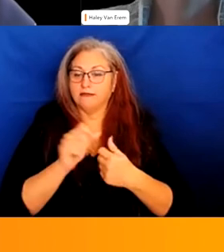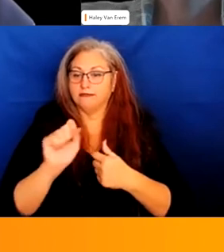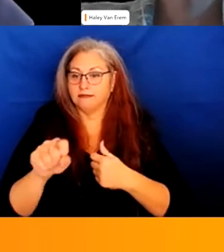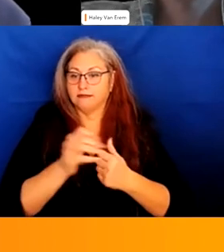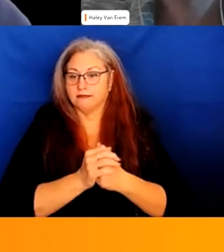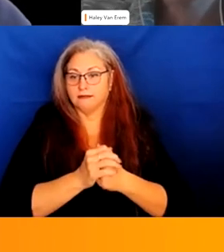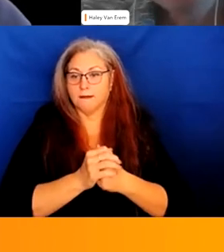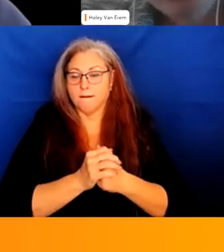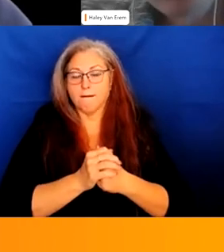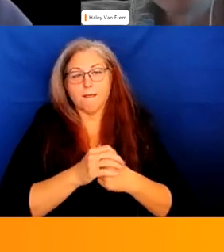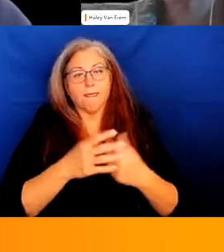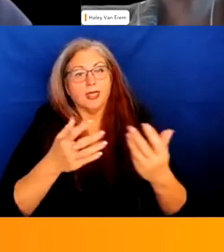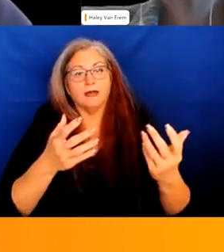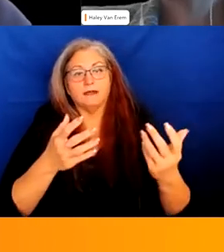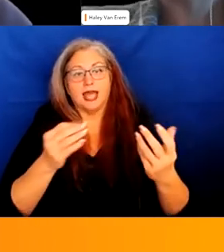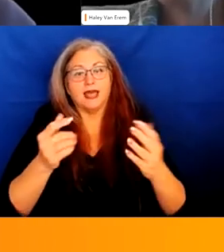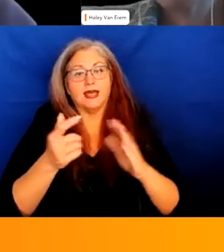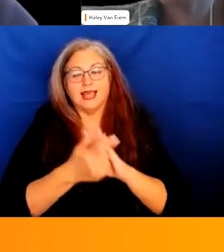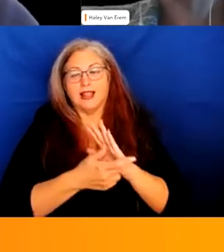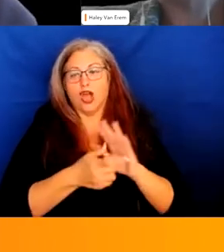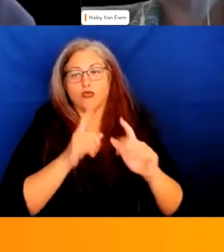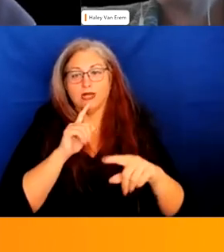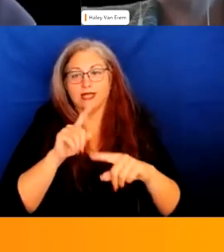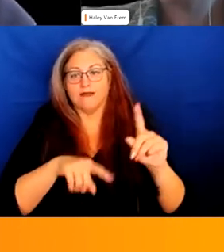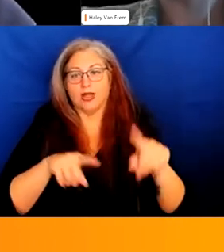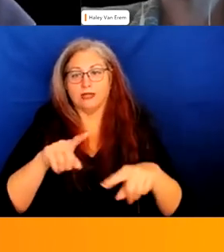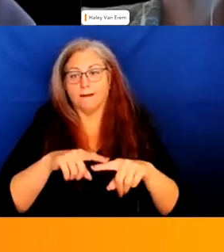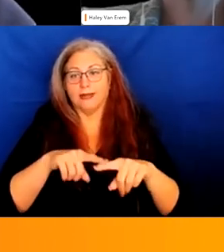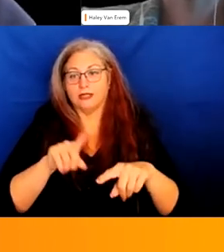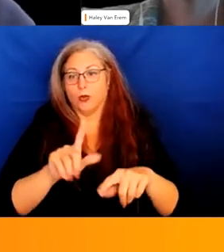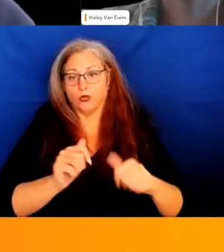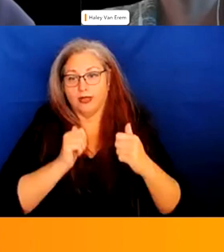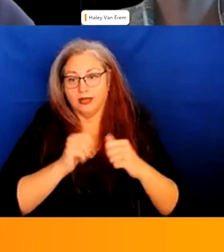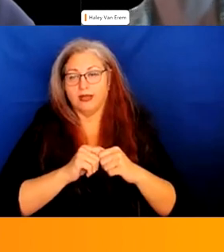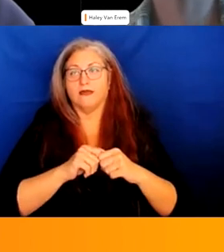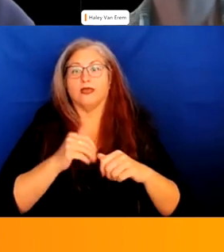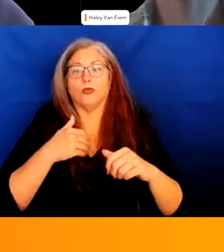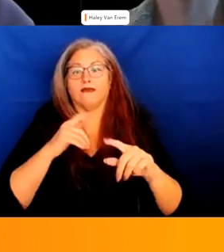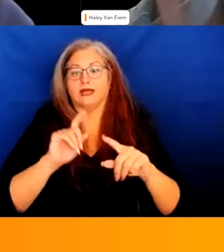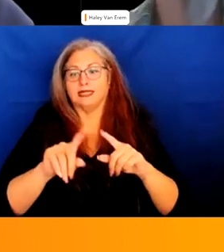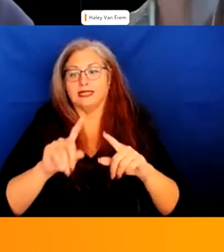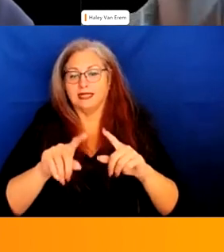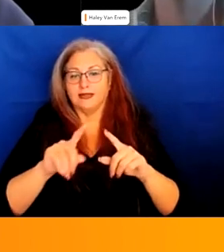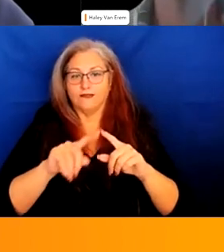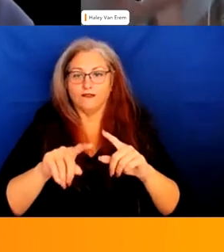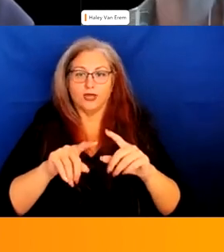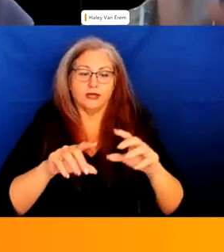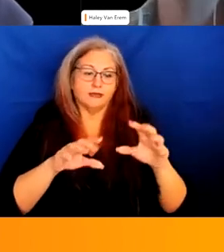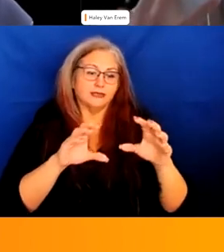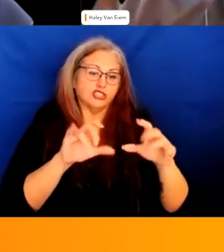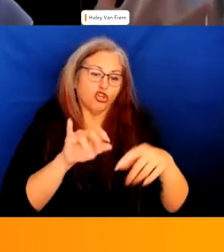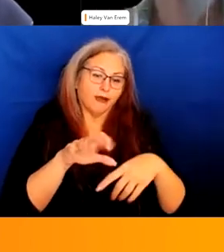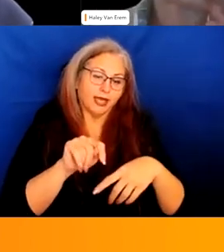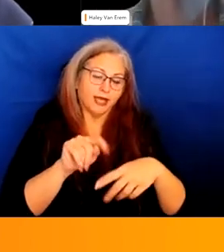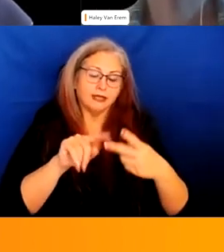that you know and and the the law varies based on where you live um and there's you know different circuits and they all they have